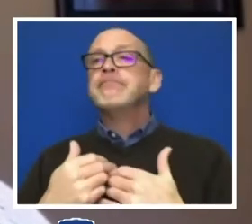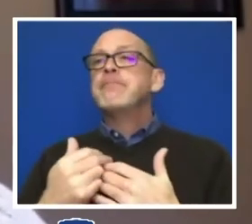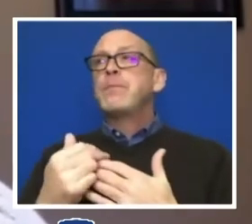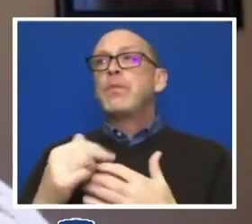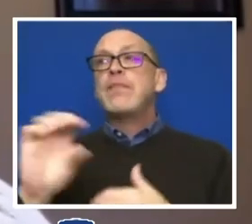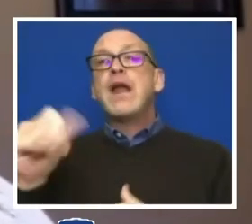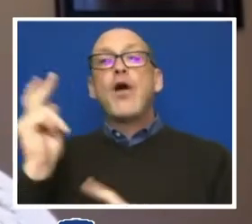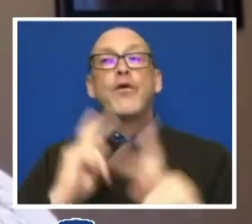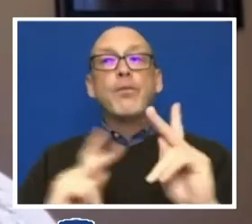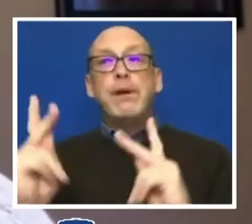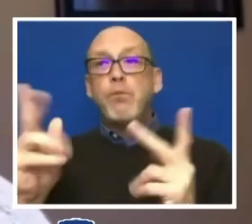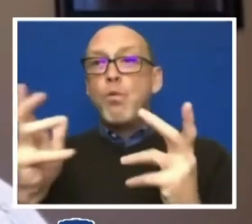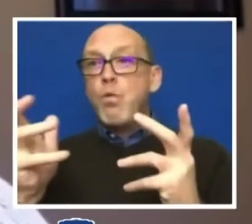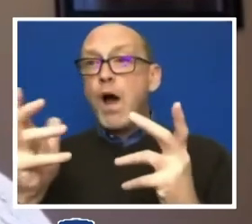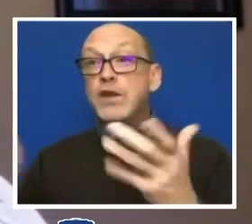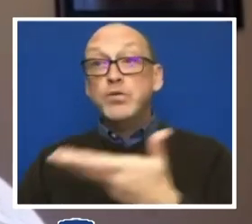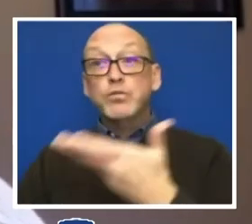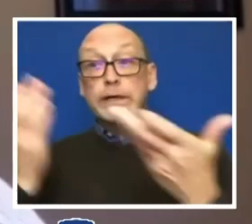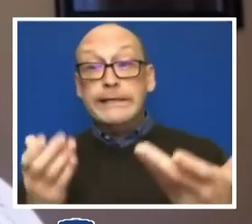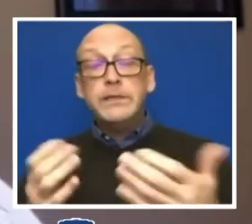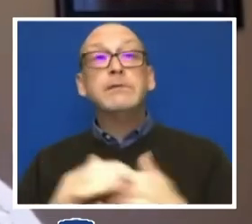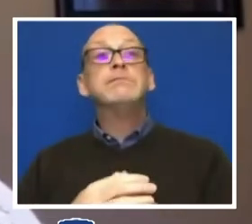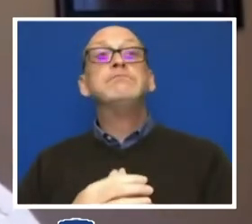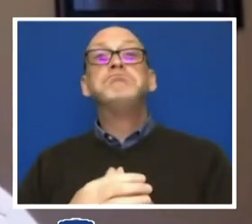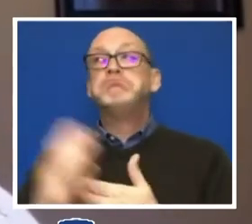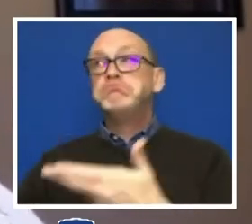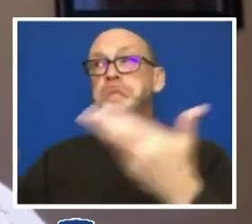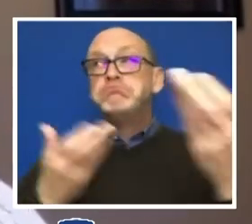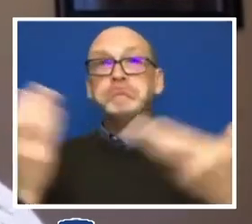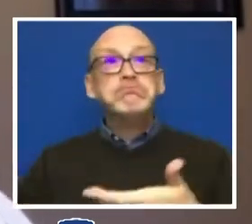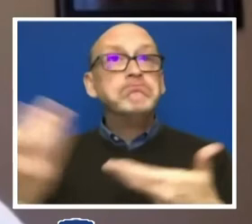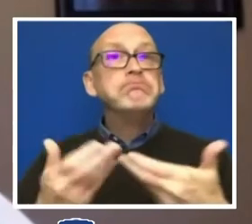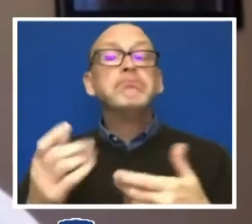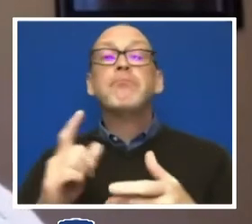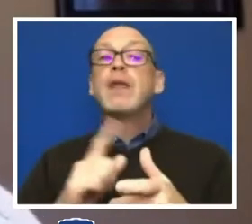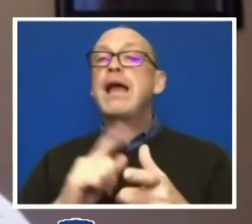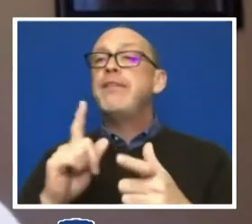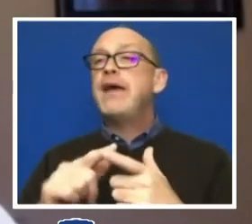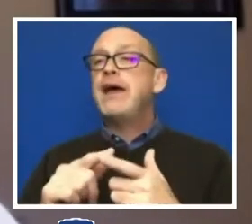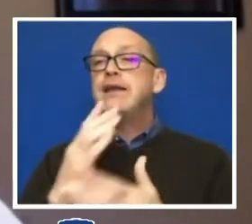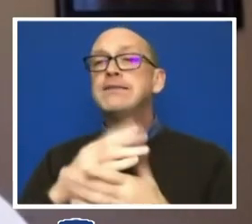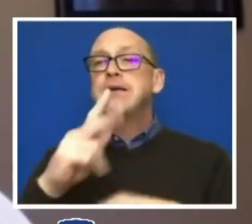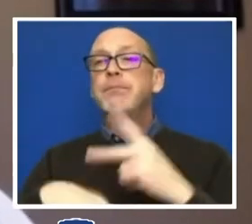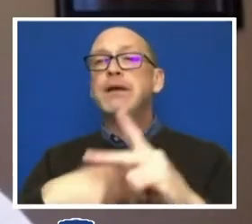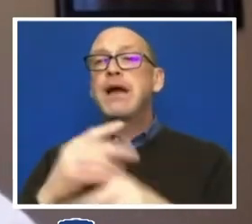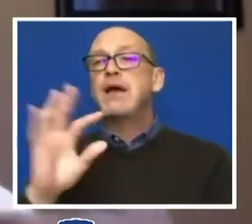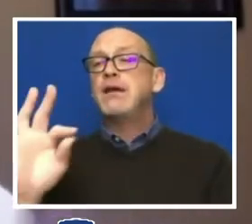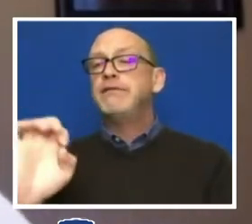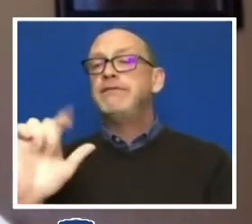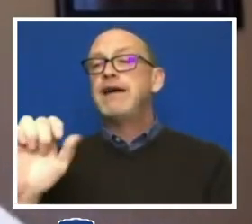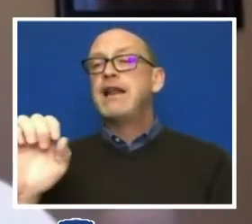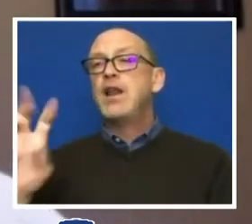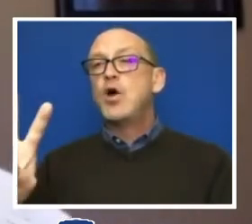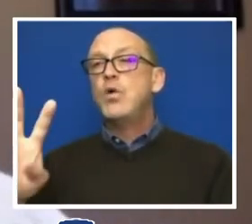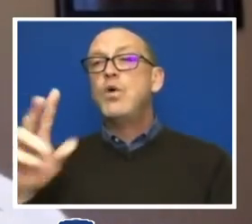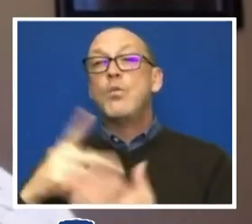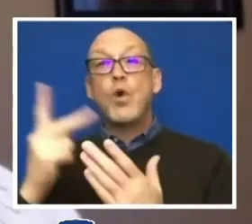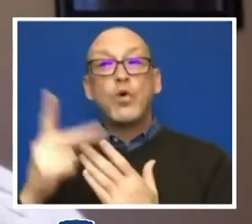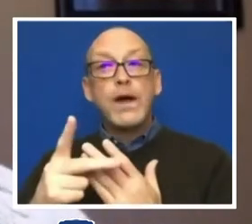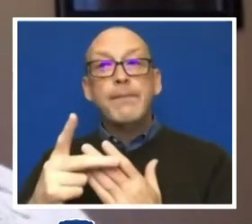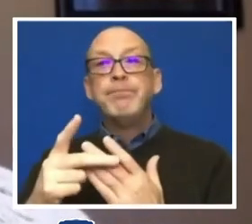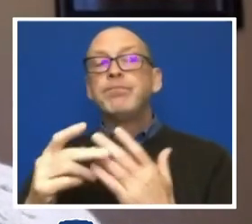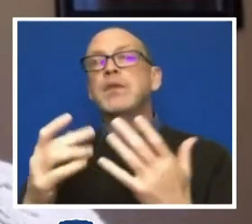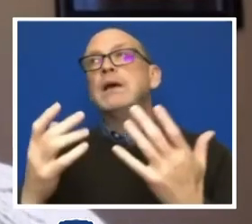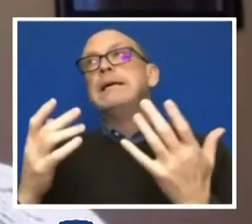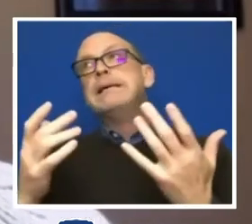folks are wanting to bring to this. And perhaps the linchpin might be some kind of a fellowship program. Again, don't want to get too far